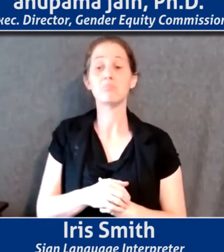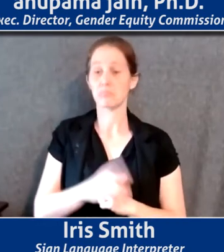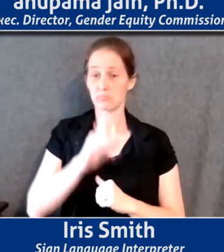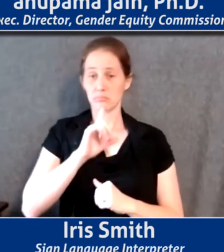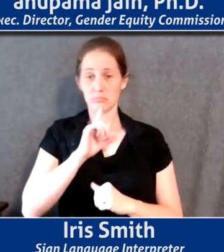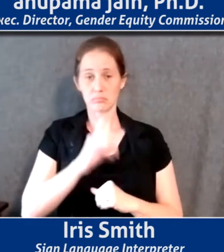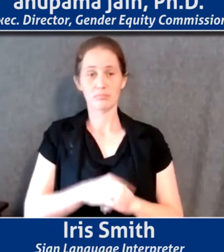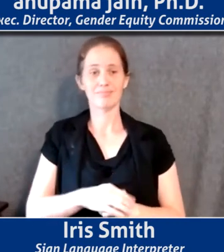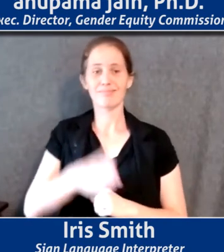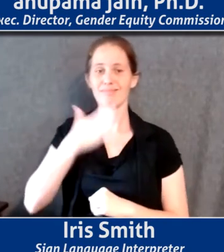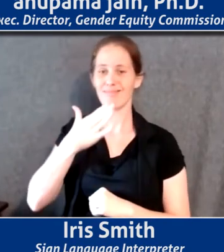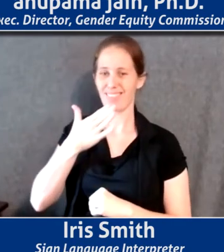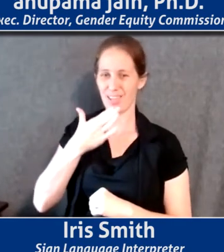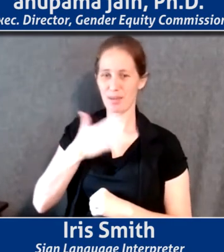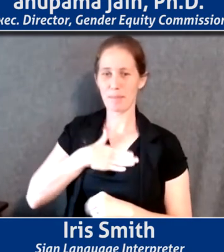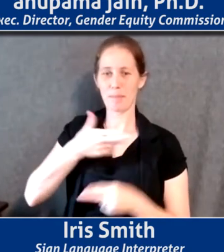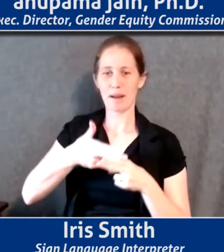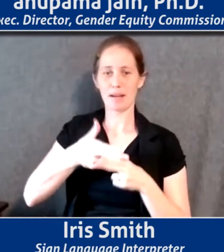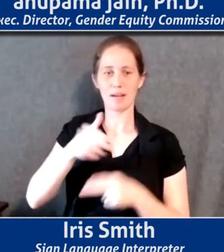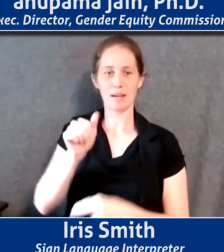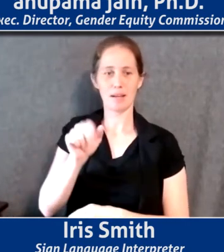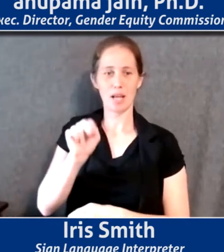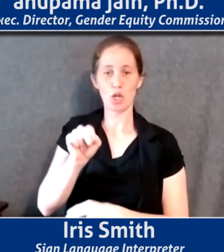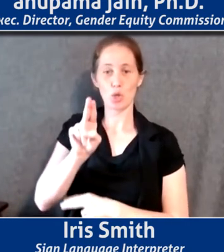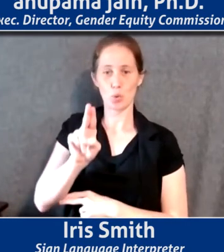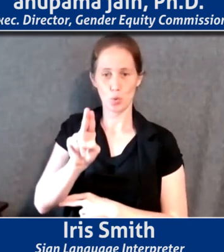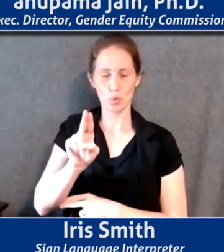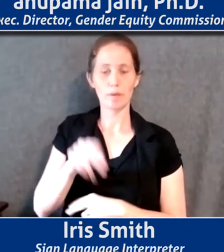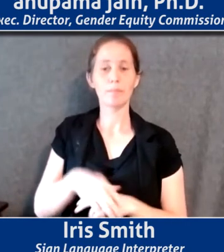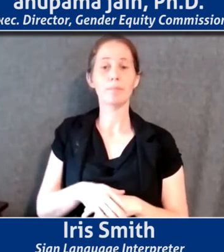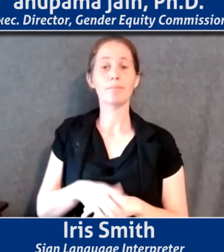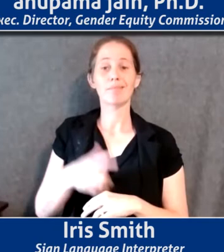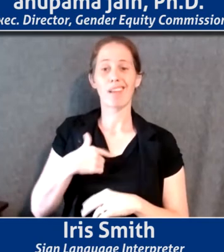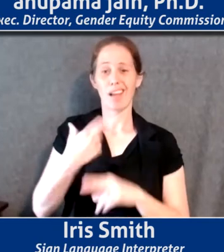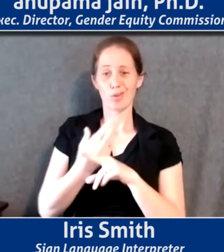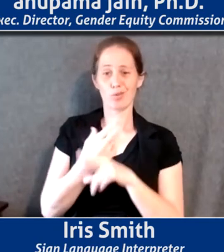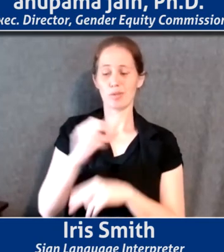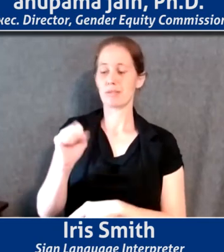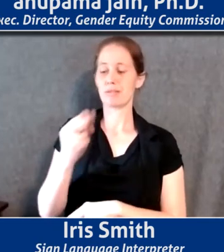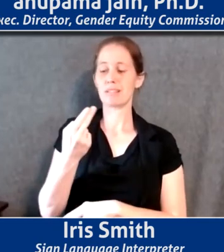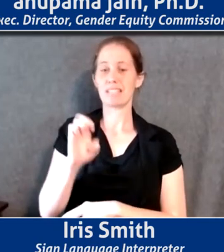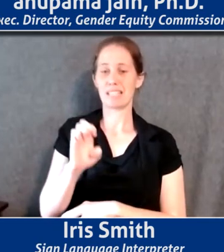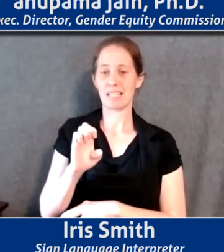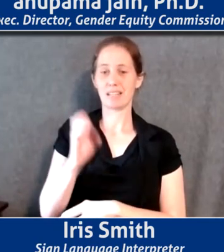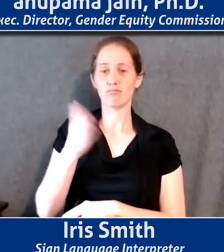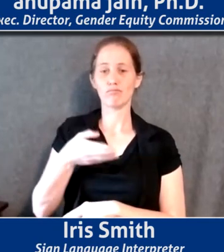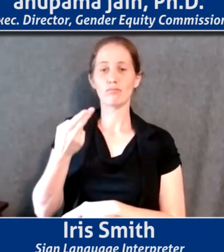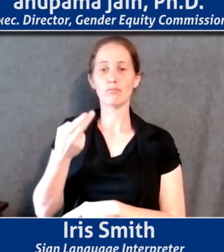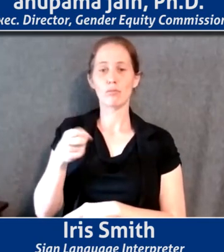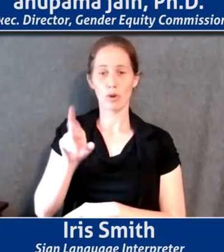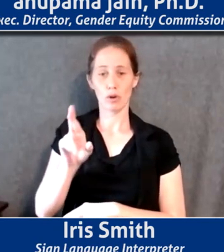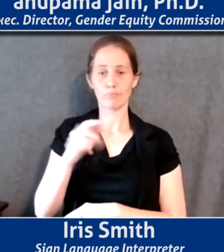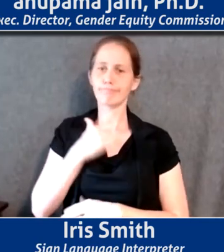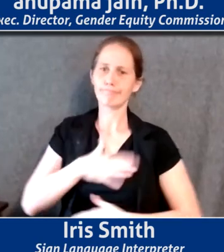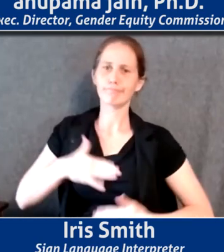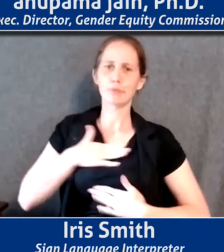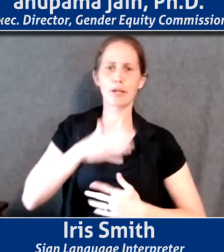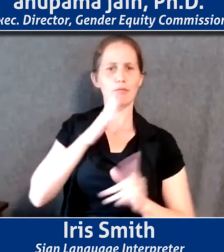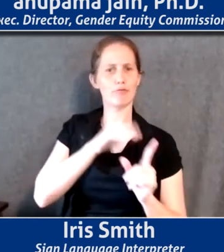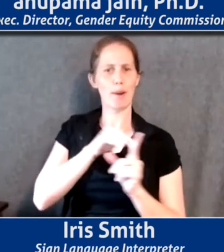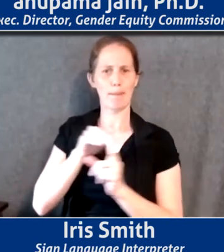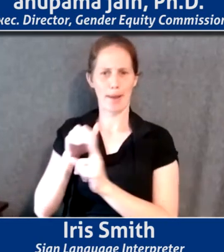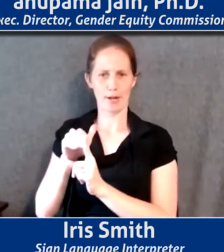Thank you, Tiffany. My name is Anu, and I use she-her, and I appreciate the reminder,